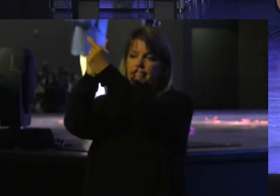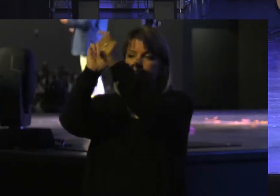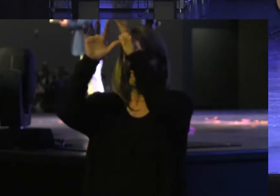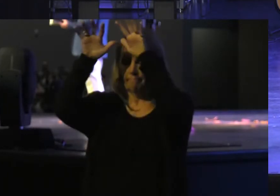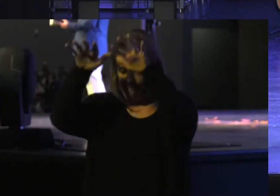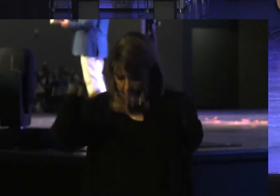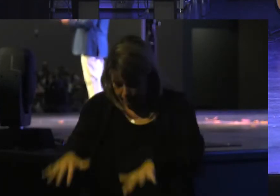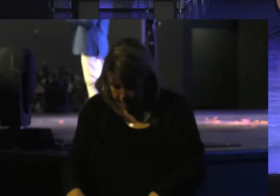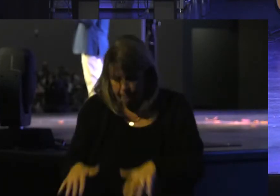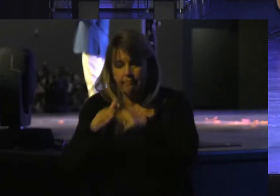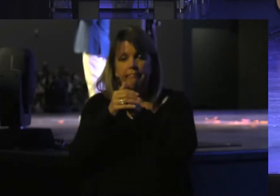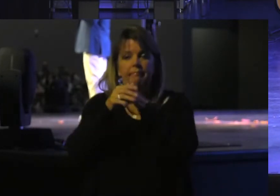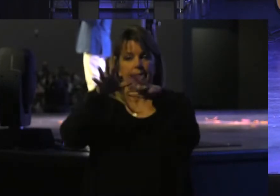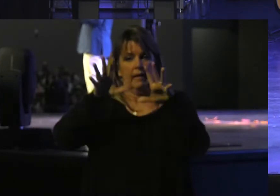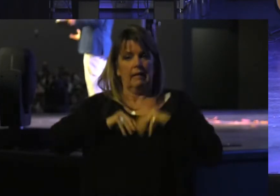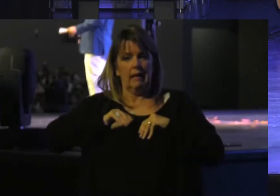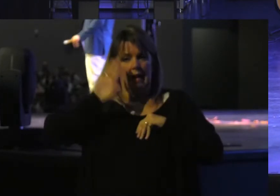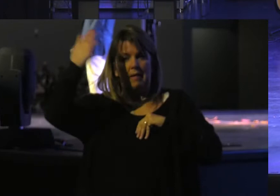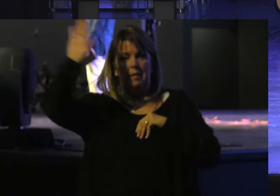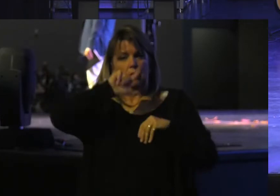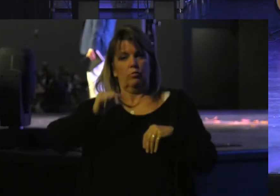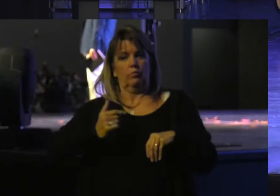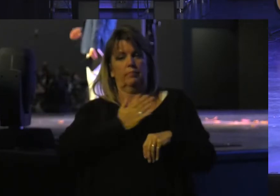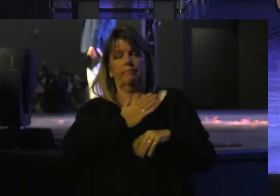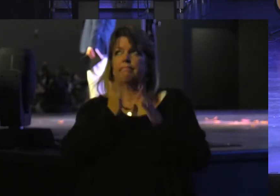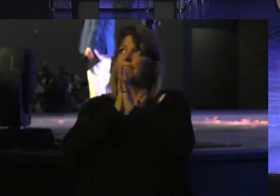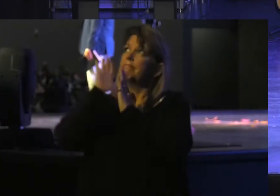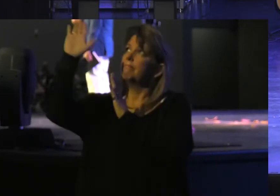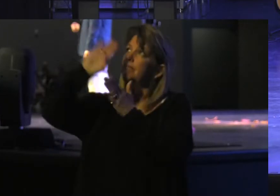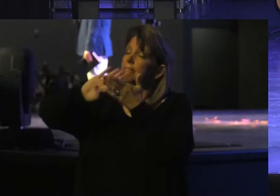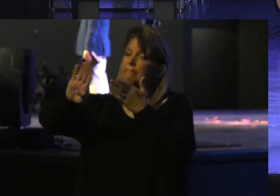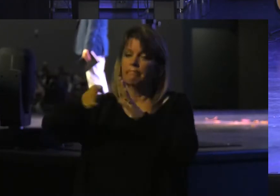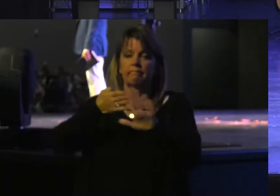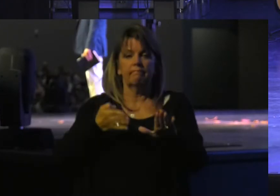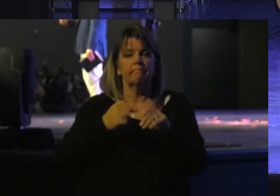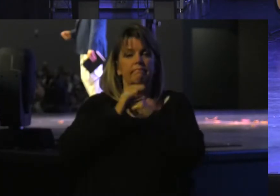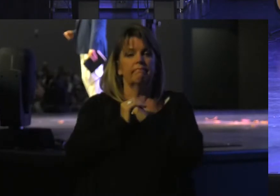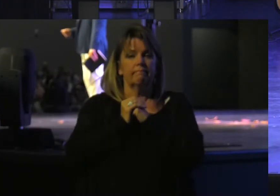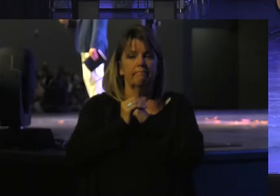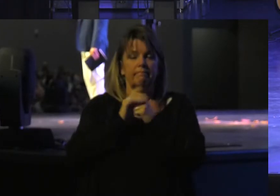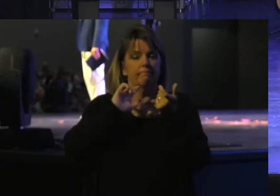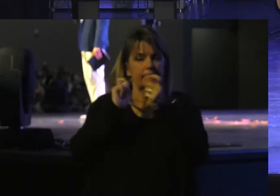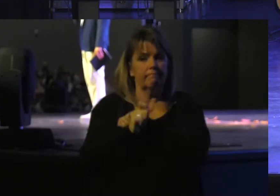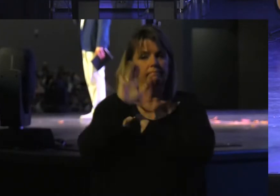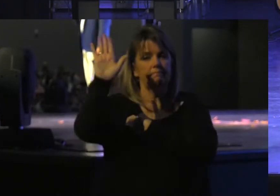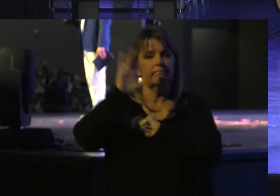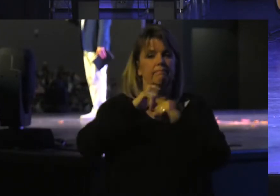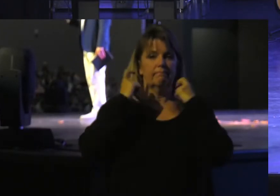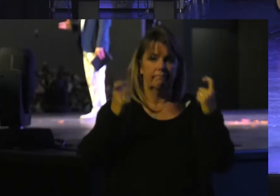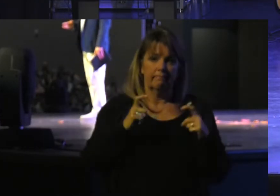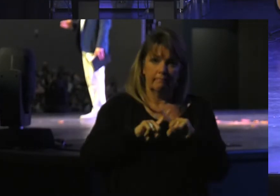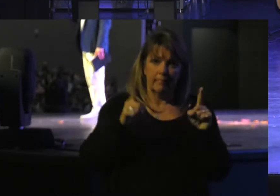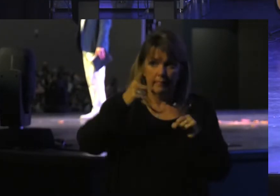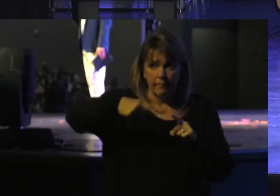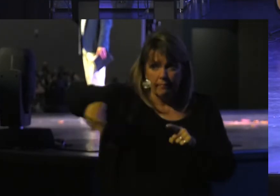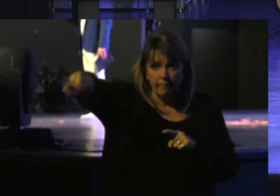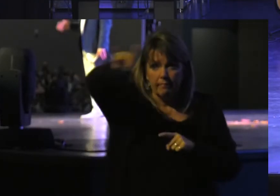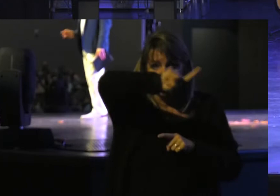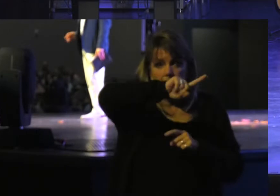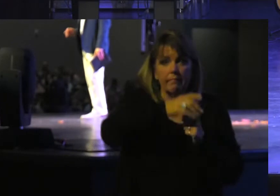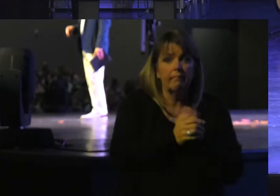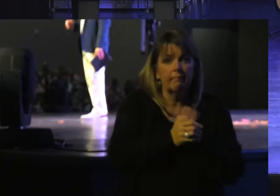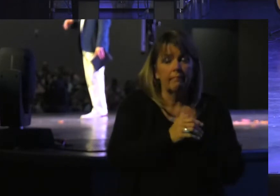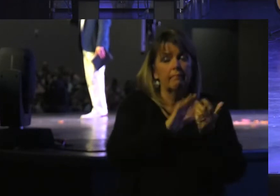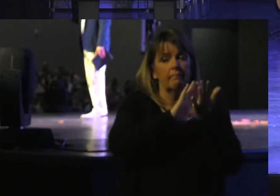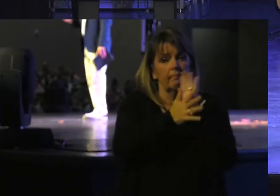And to claim His grace And to ask For his forgiveness And to repent Of your sin But for those Of you Who have been